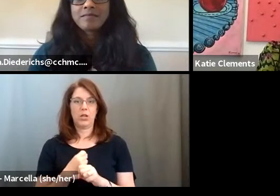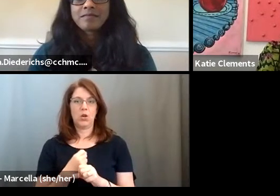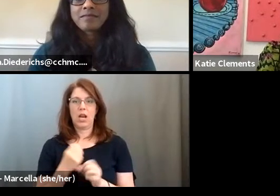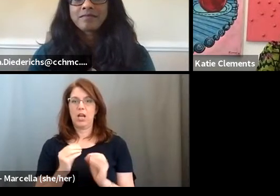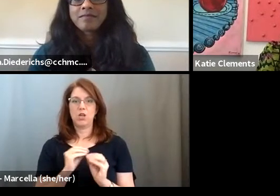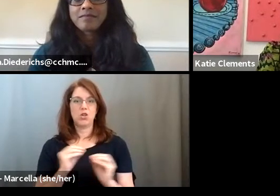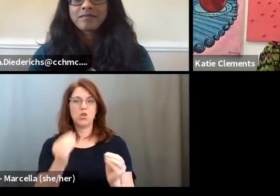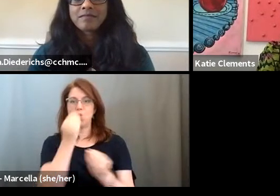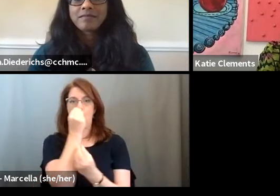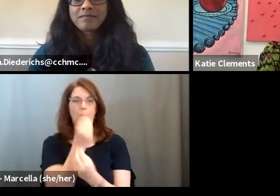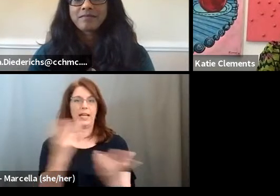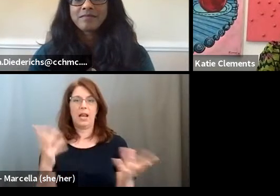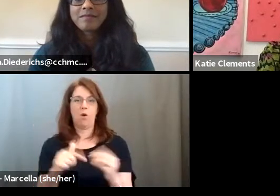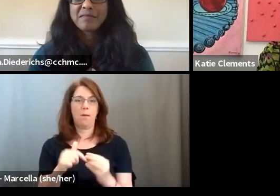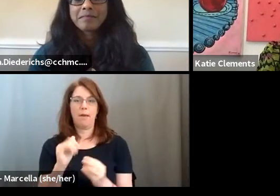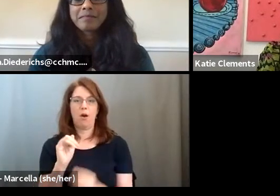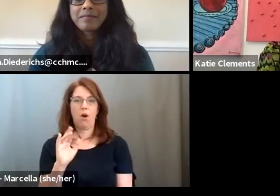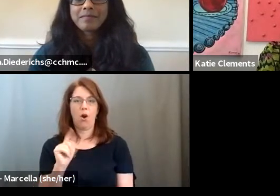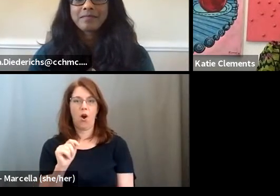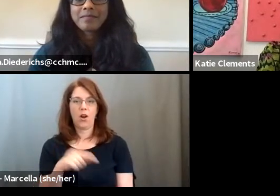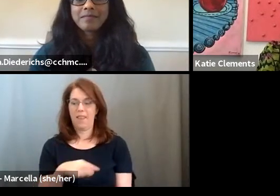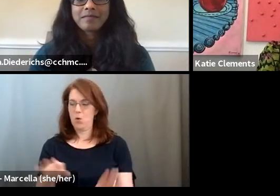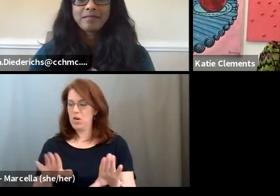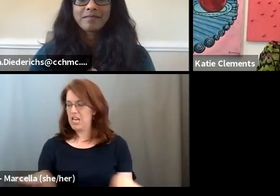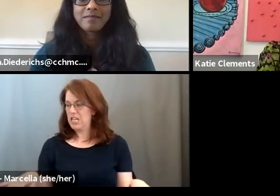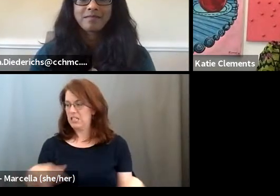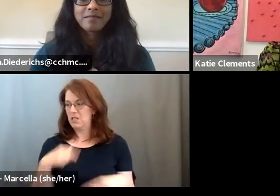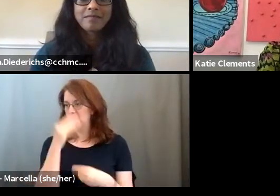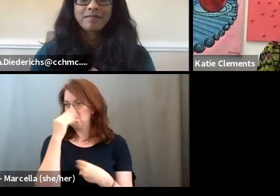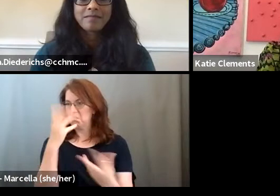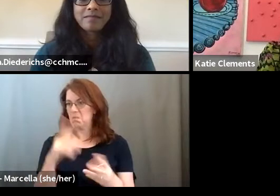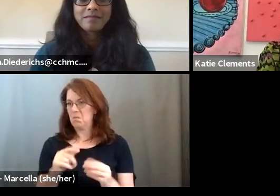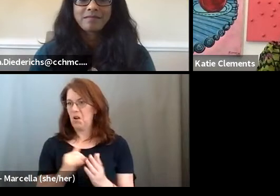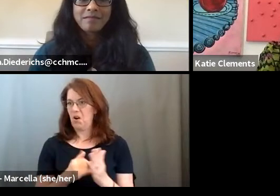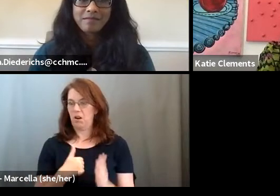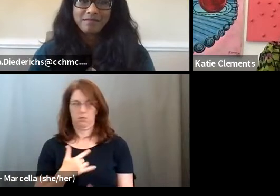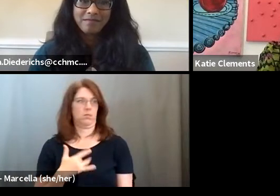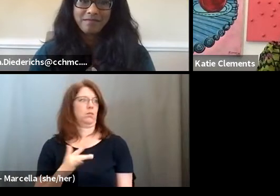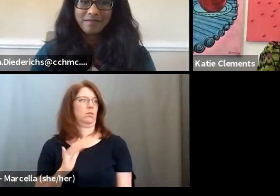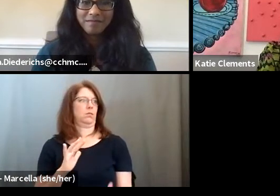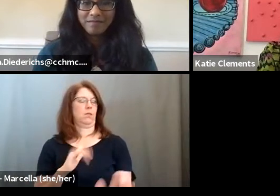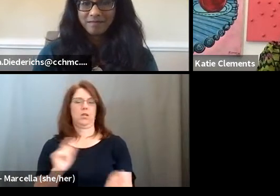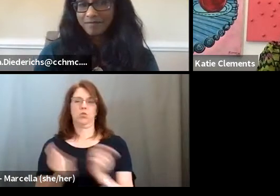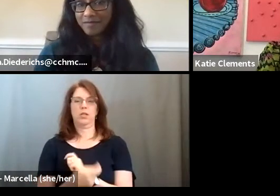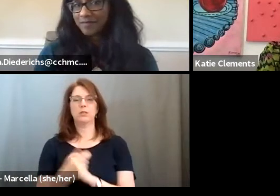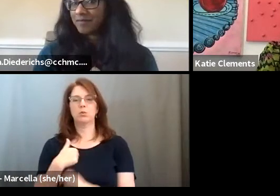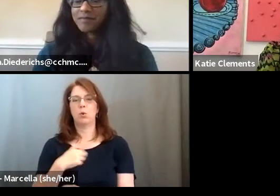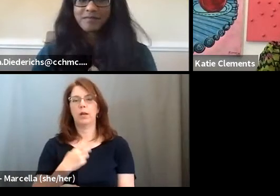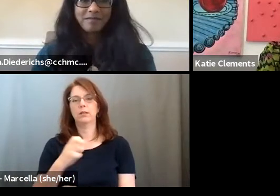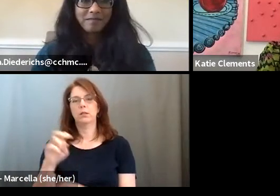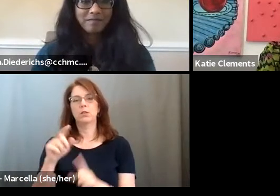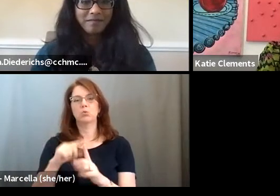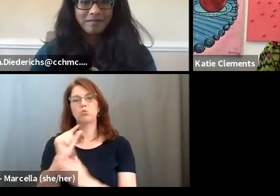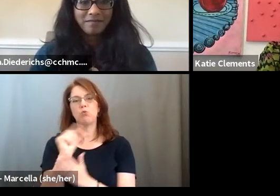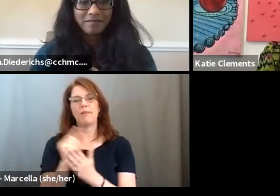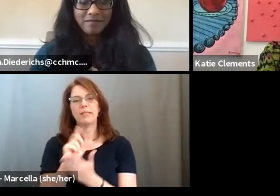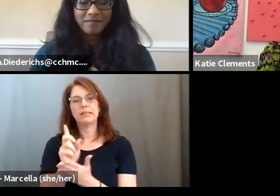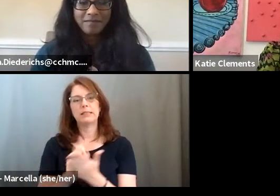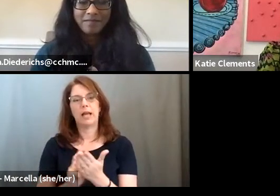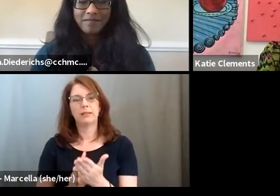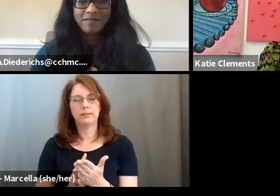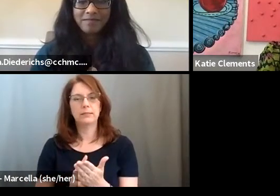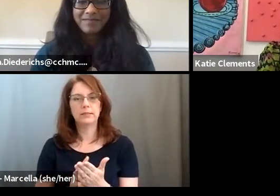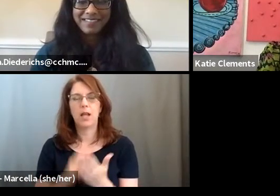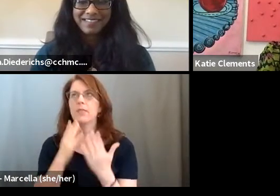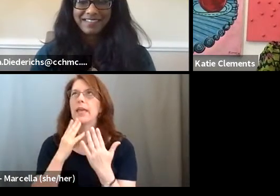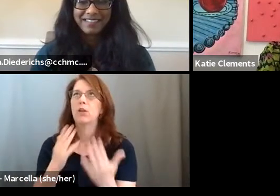about art at the time. were little kids and I said, I've got to change. And so I ended up getting into the only class that was open was graphic design. Thank